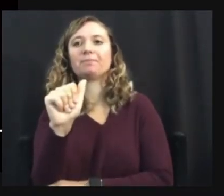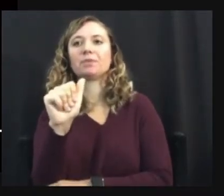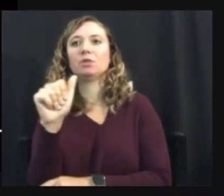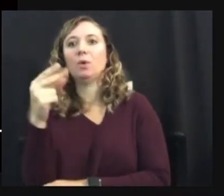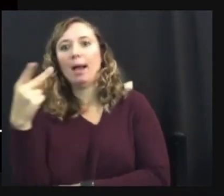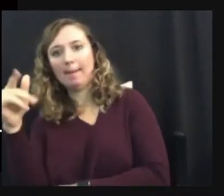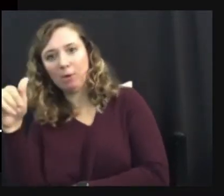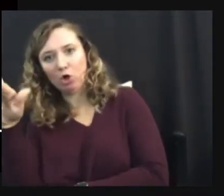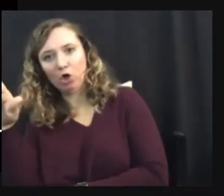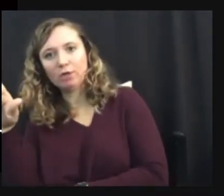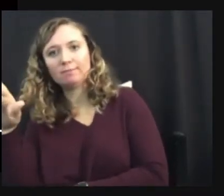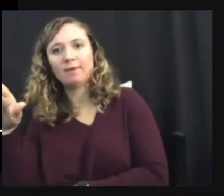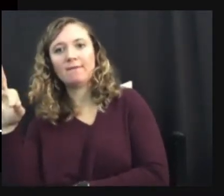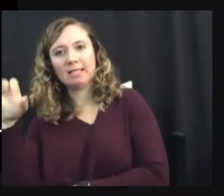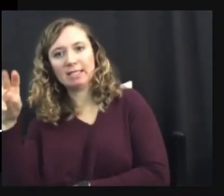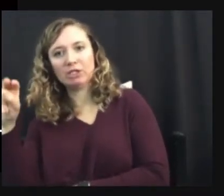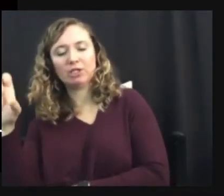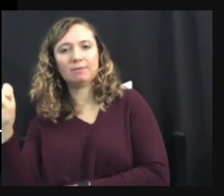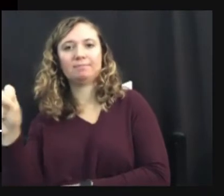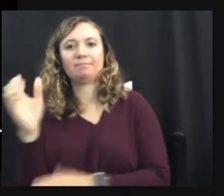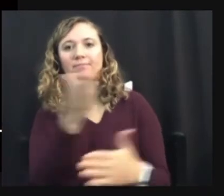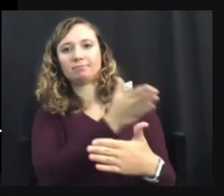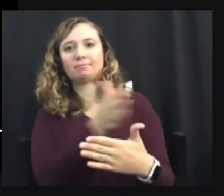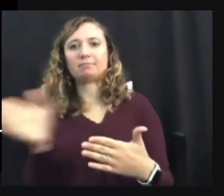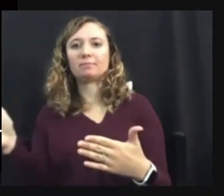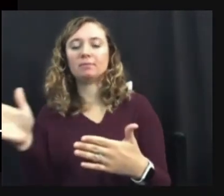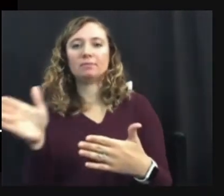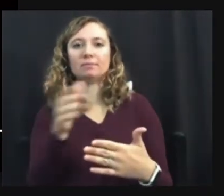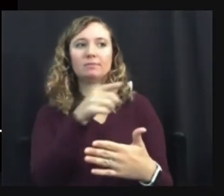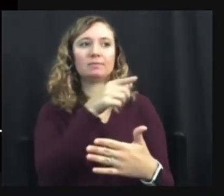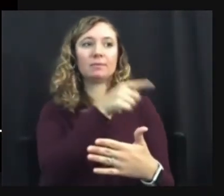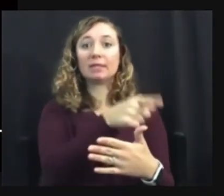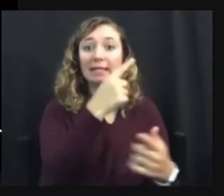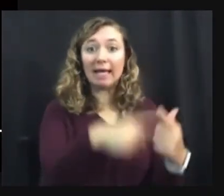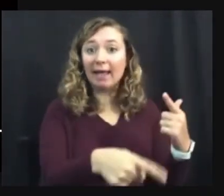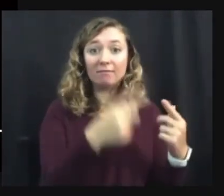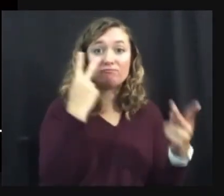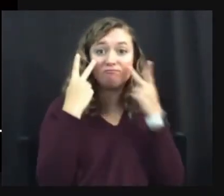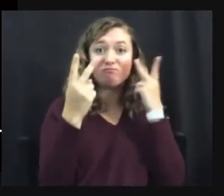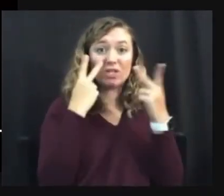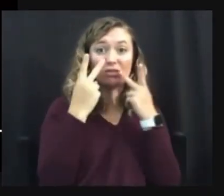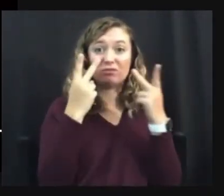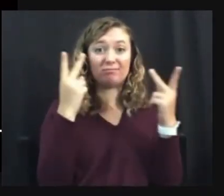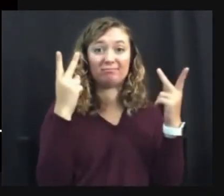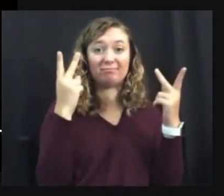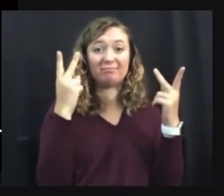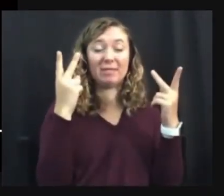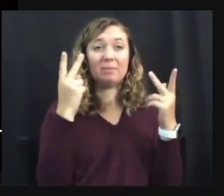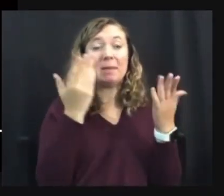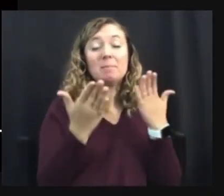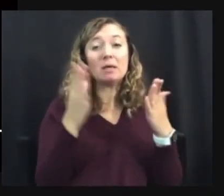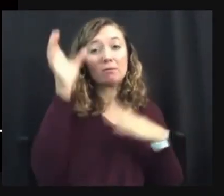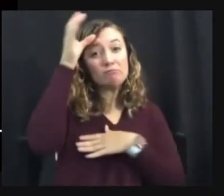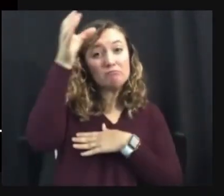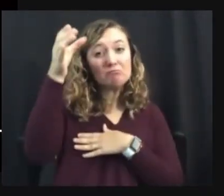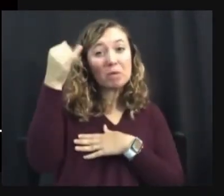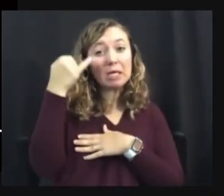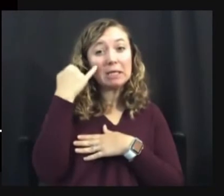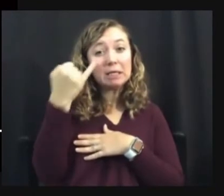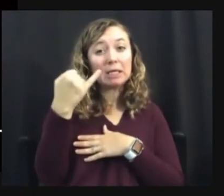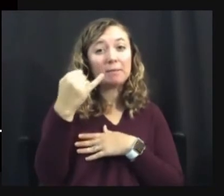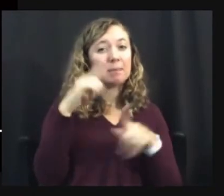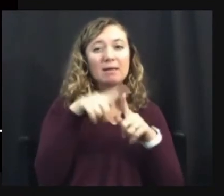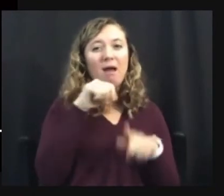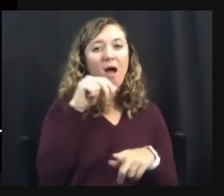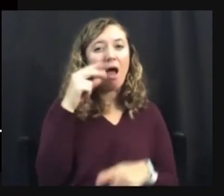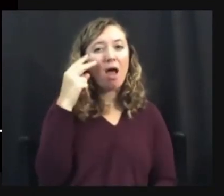you can't visualize anything at all internally. You might have a conceptual idea of a horse, but you don't see